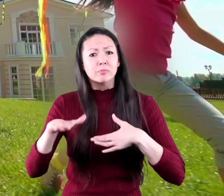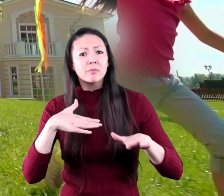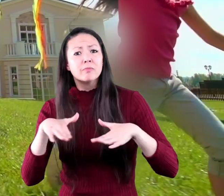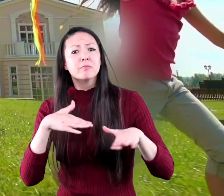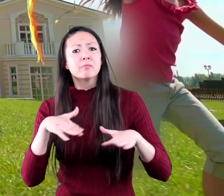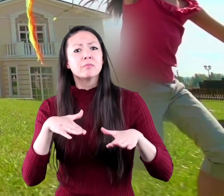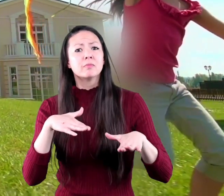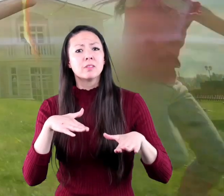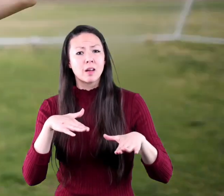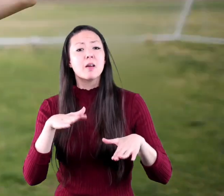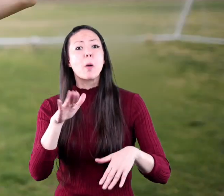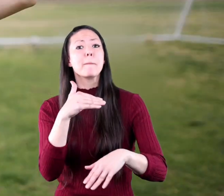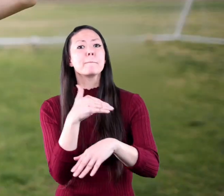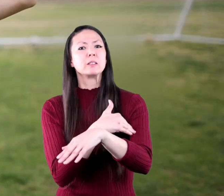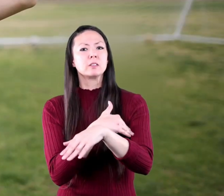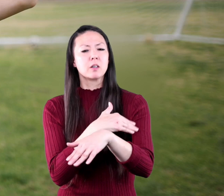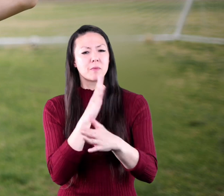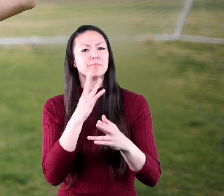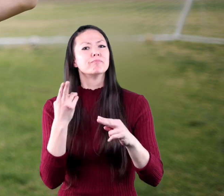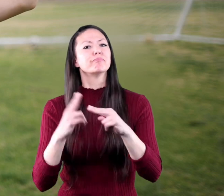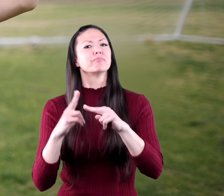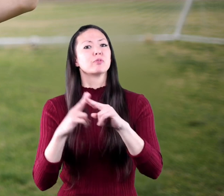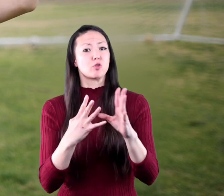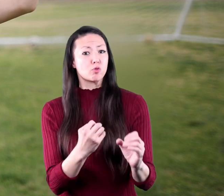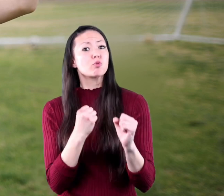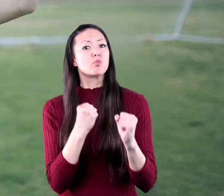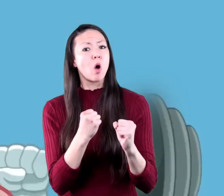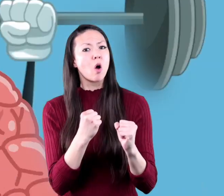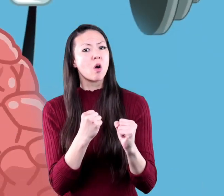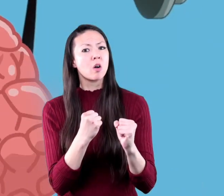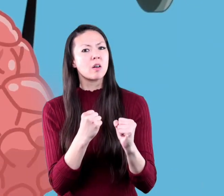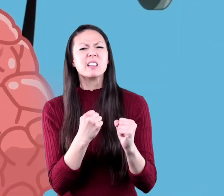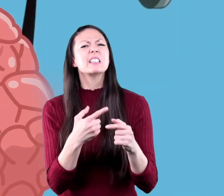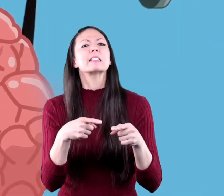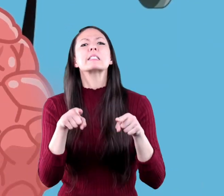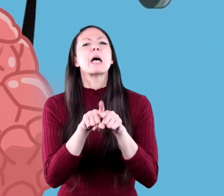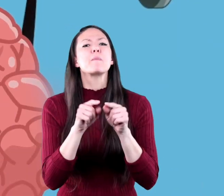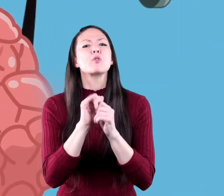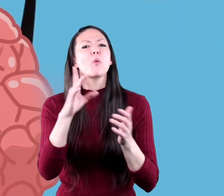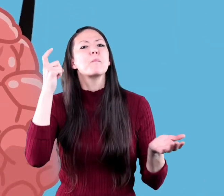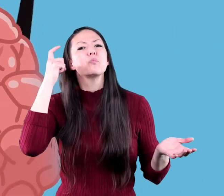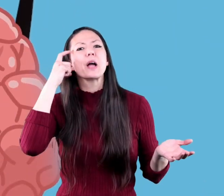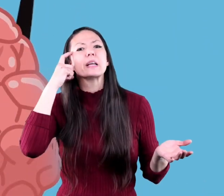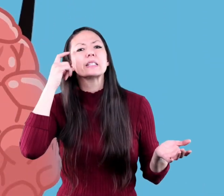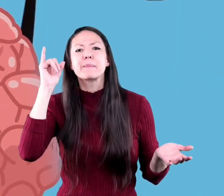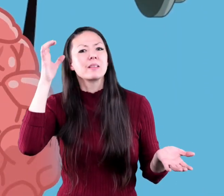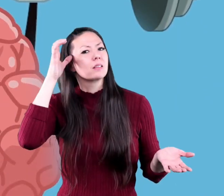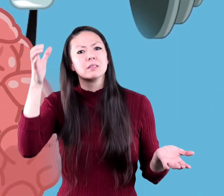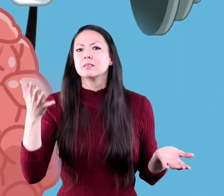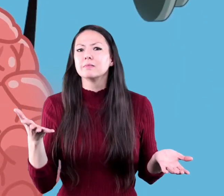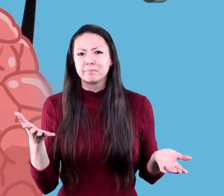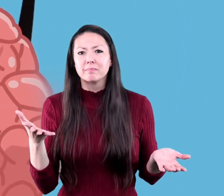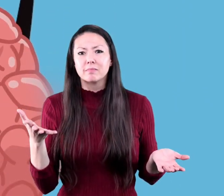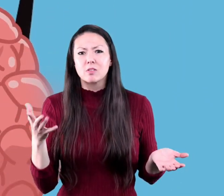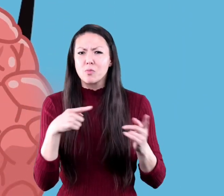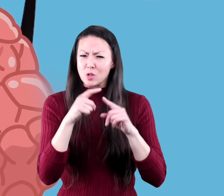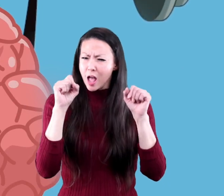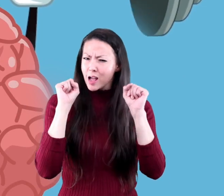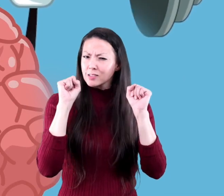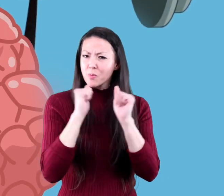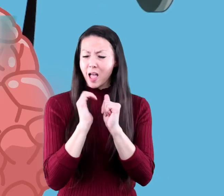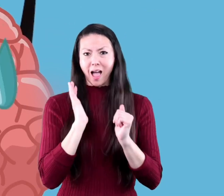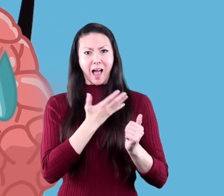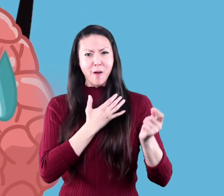or walk and your muscles become stronger it works the same way in your brain when we